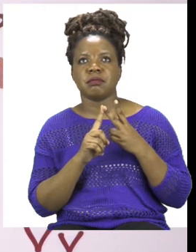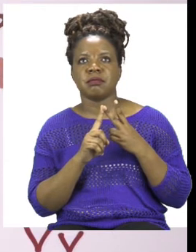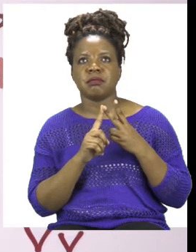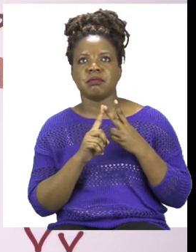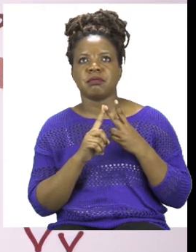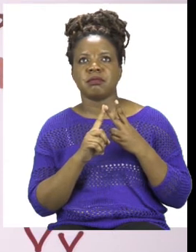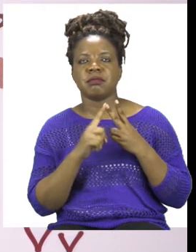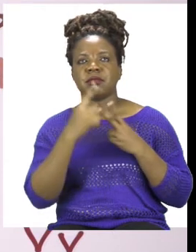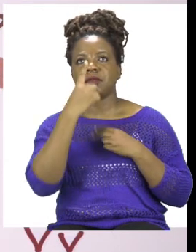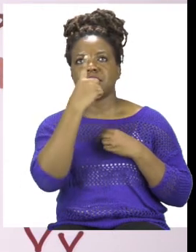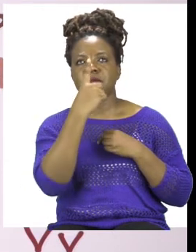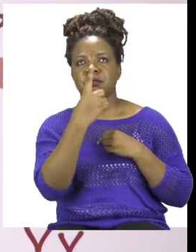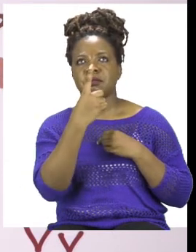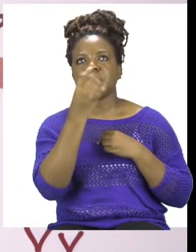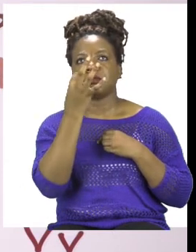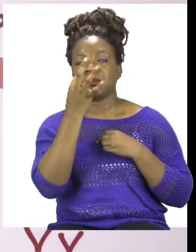19.